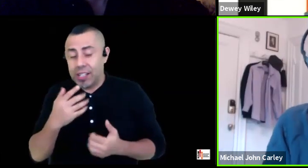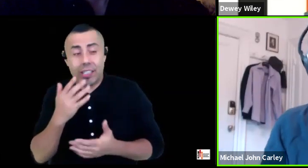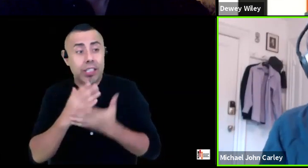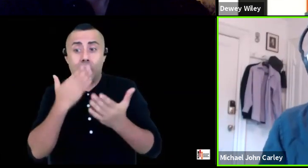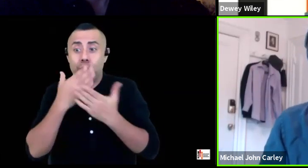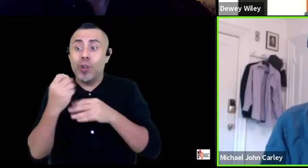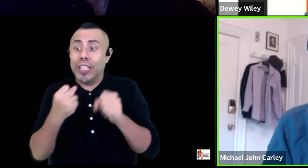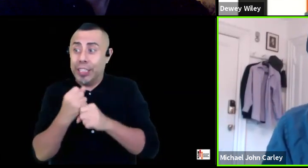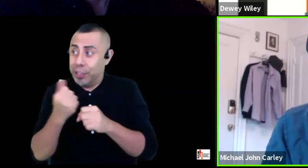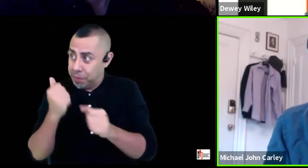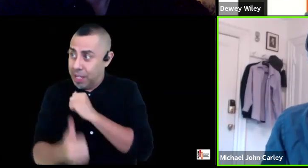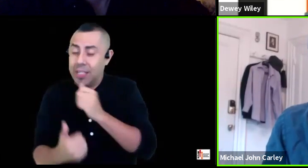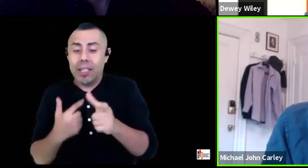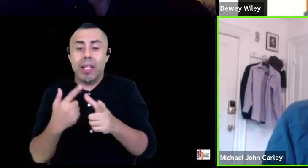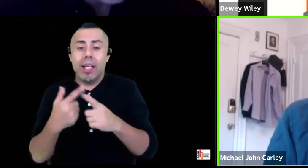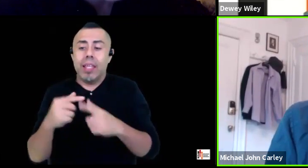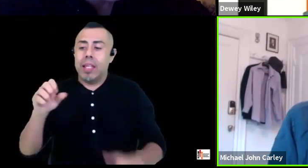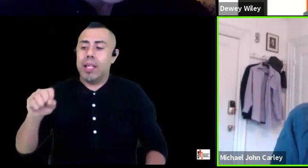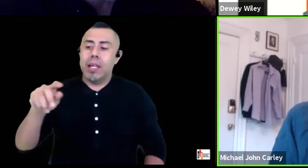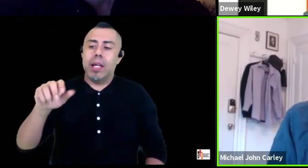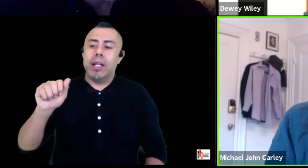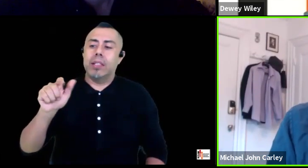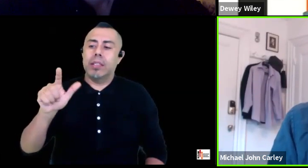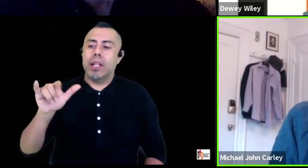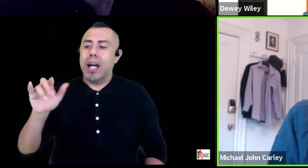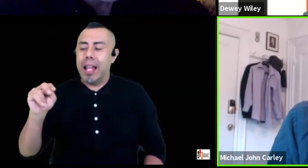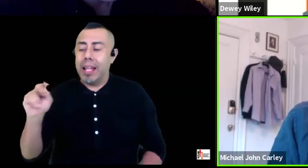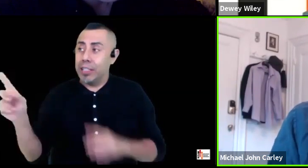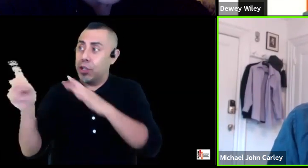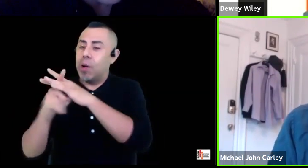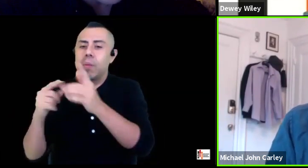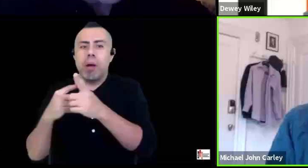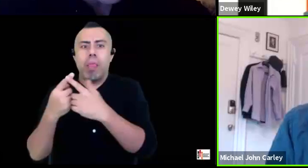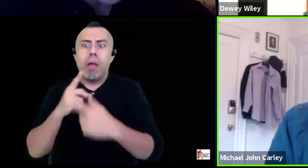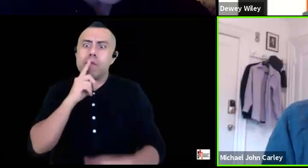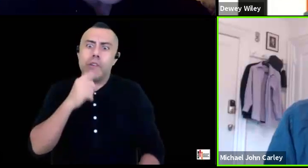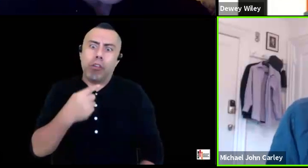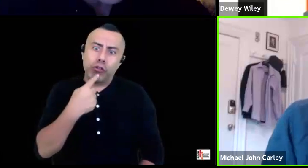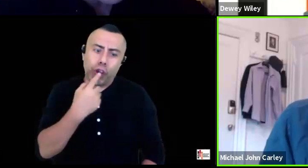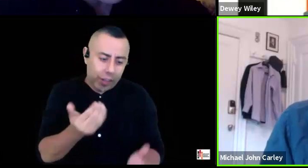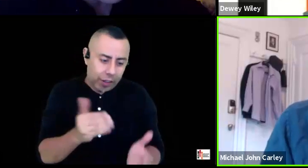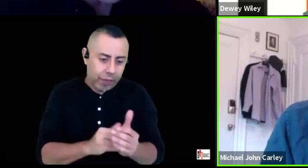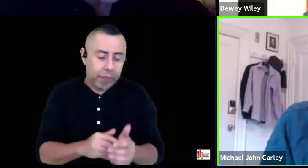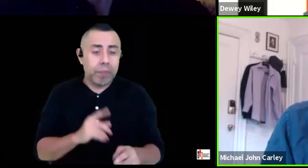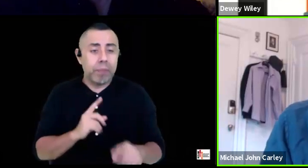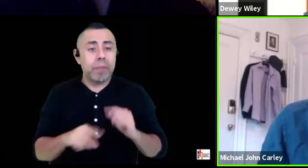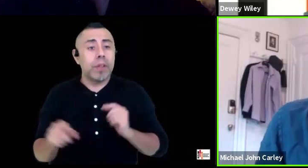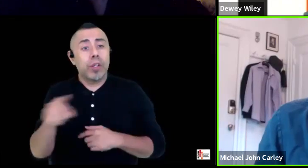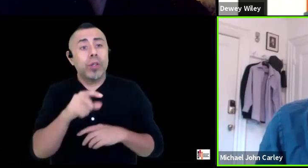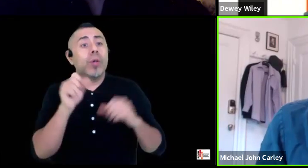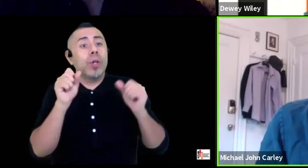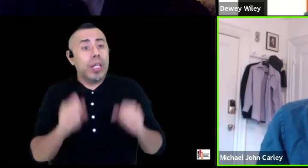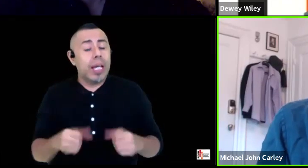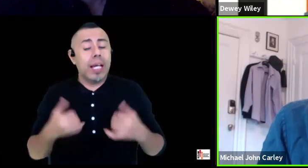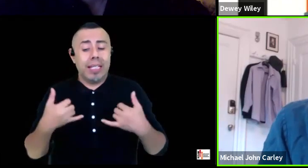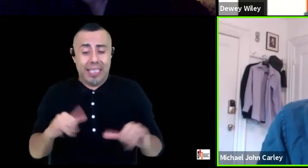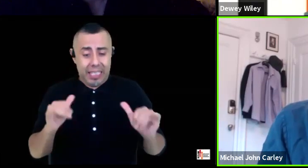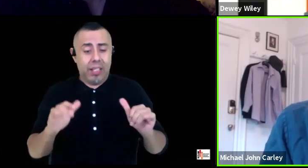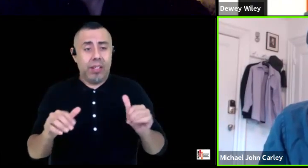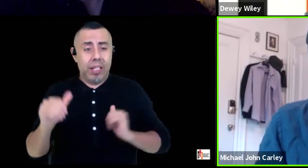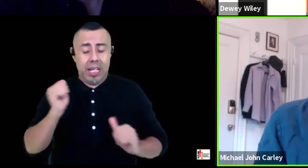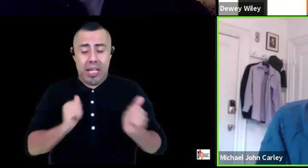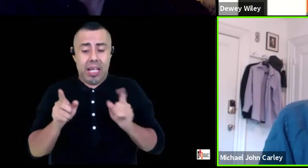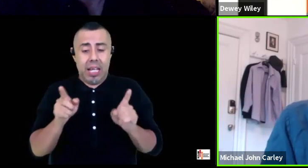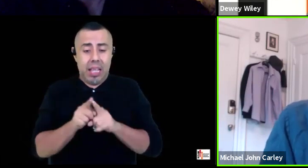along and then it's really gonna suck you know um so and you can still be a true socialist but not have to